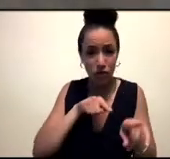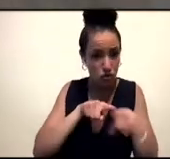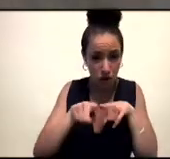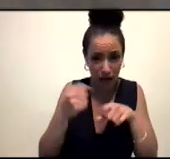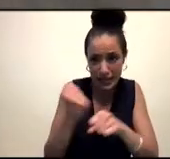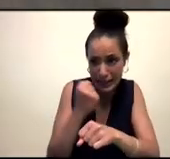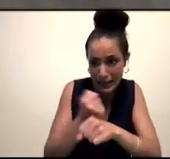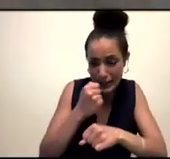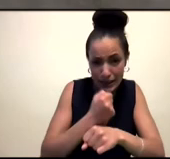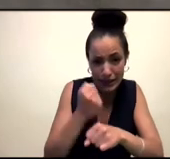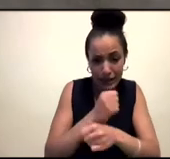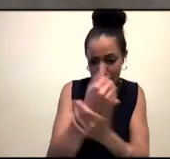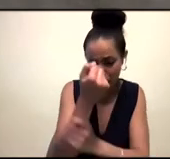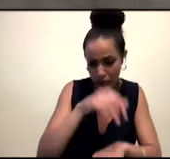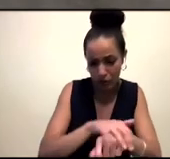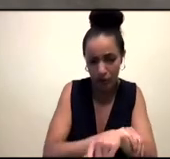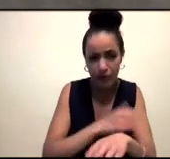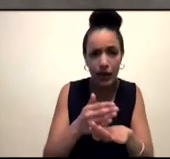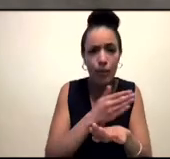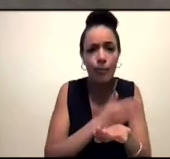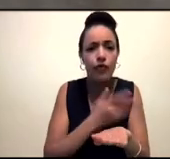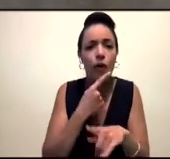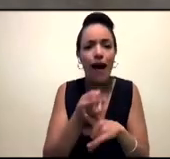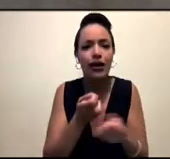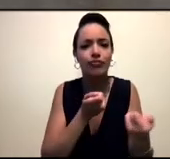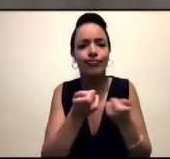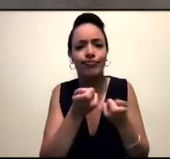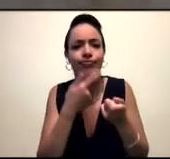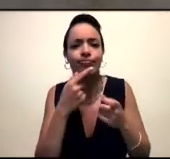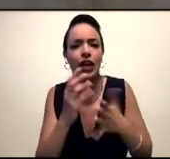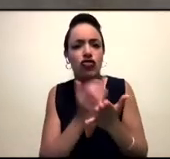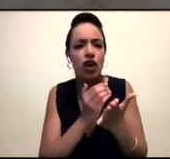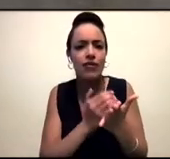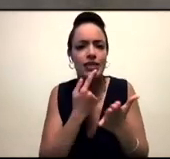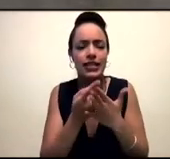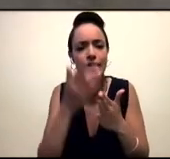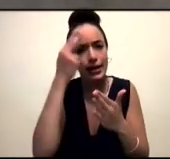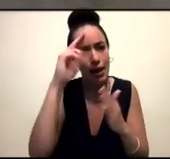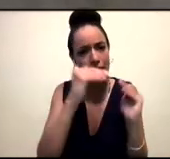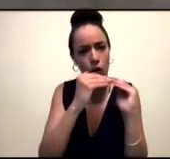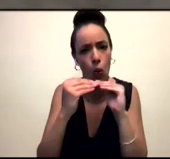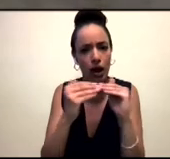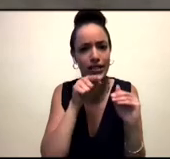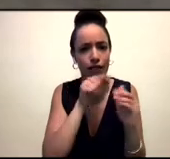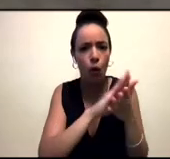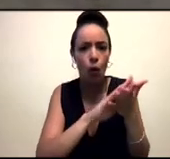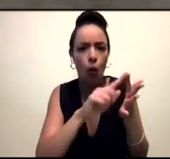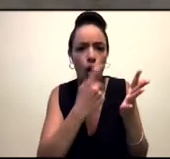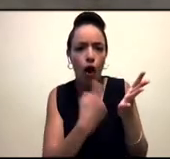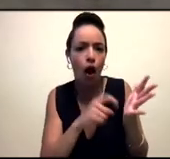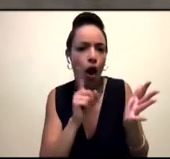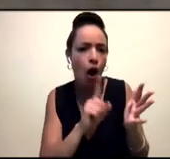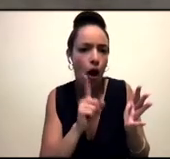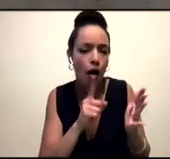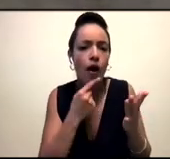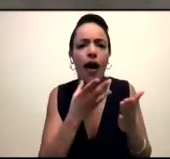series, I had a non-profit that I used to run called Equality for Her, it's now defunct, but it was basically trying to use the medium of infographics, which is